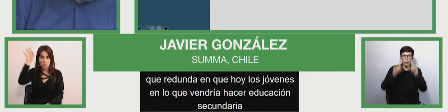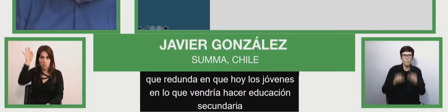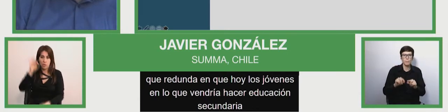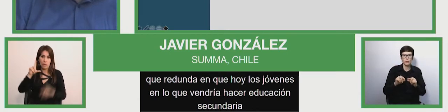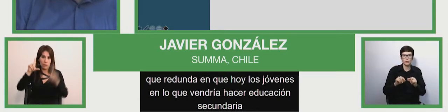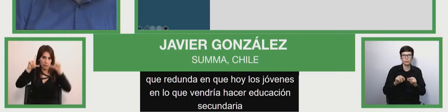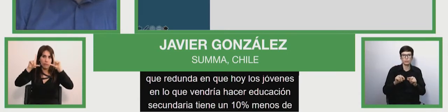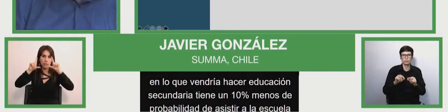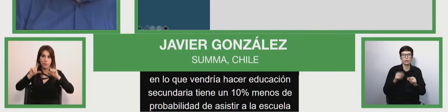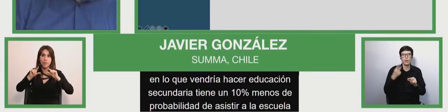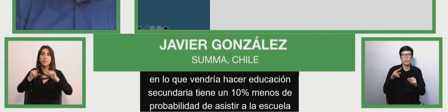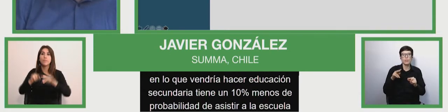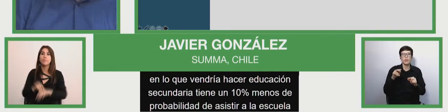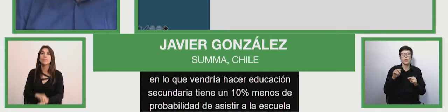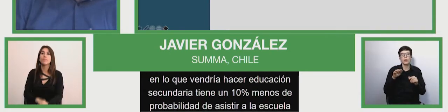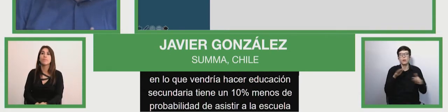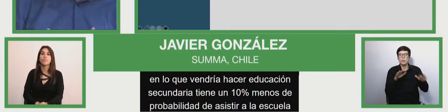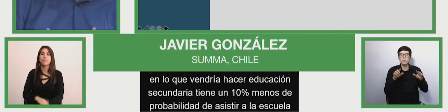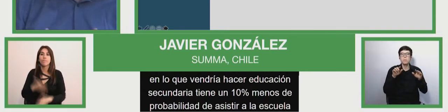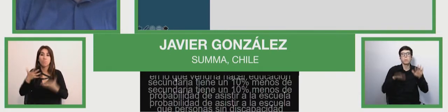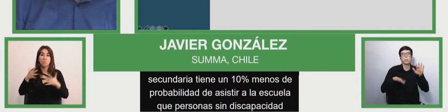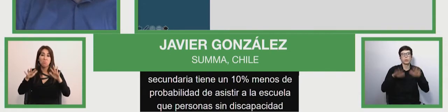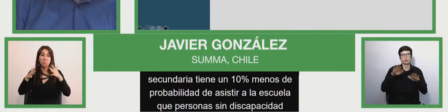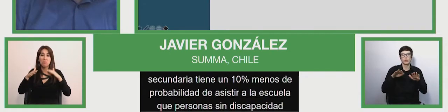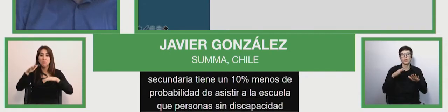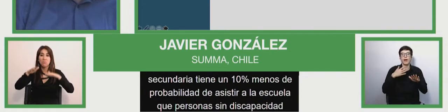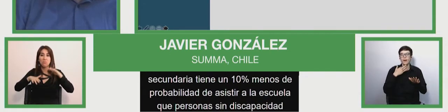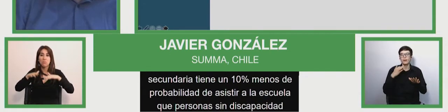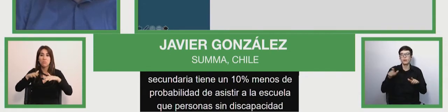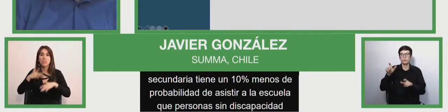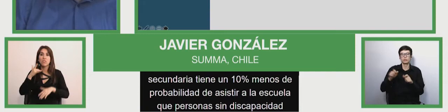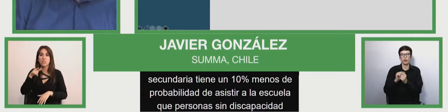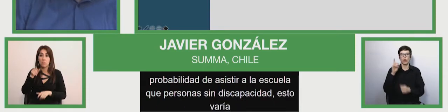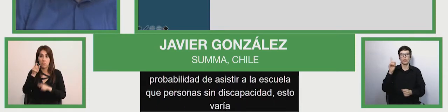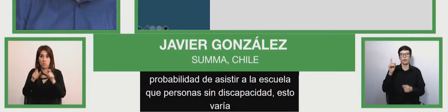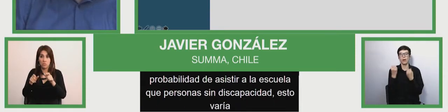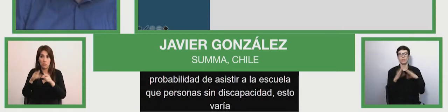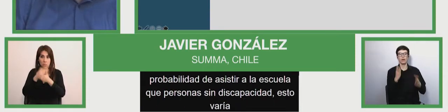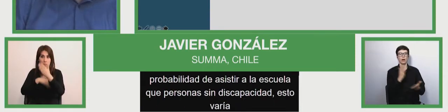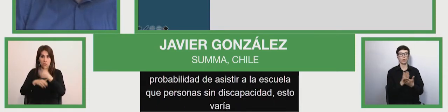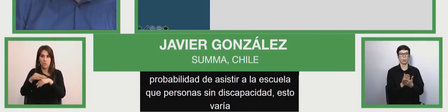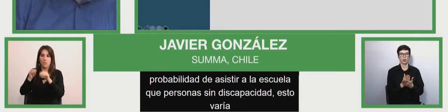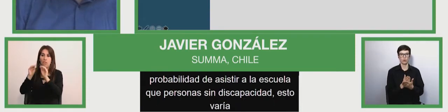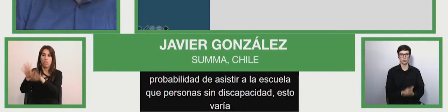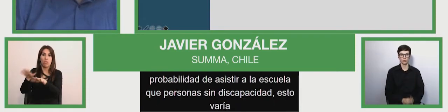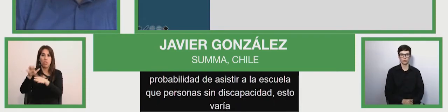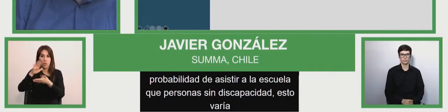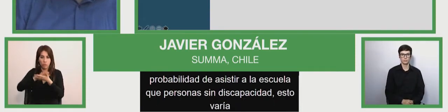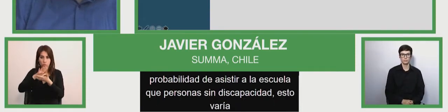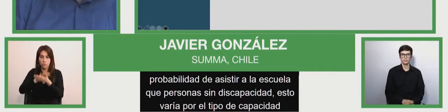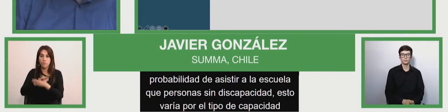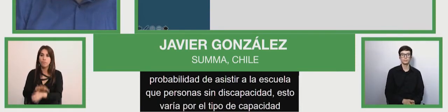Now, this varies in accordance to these capacities that we exist here.